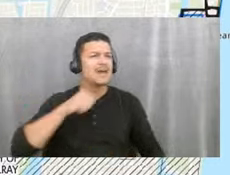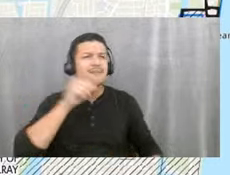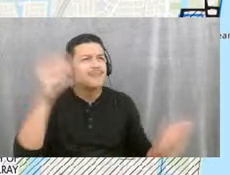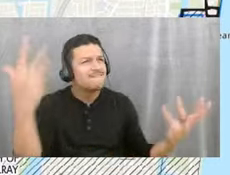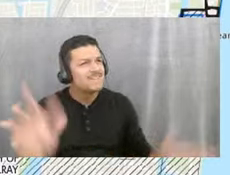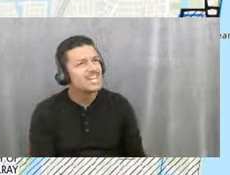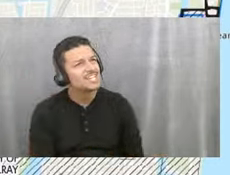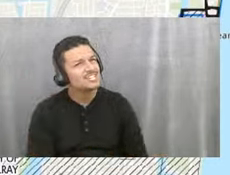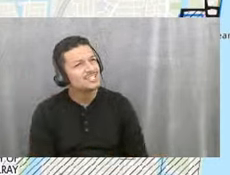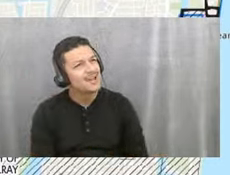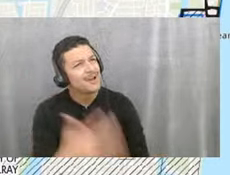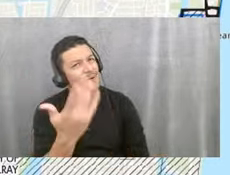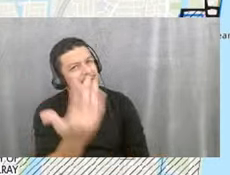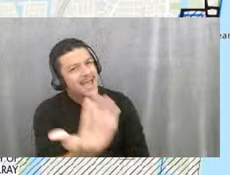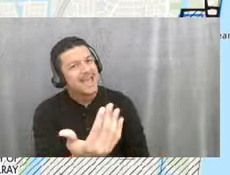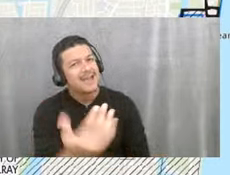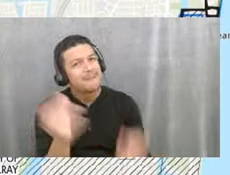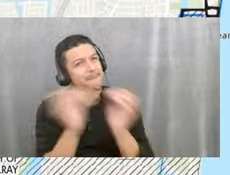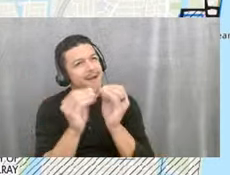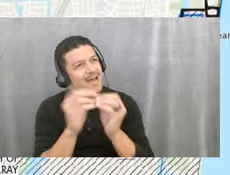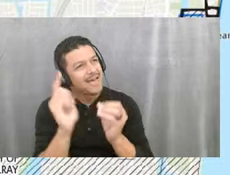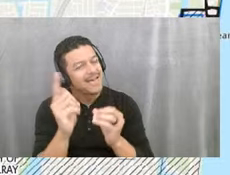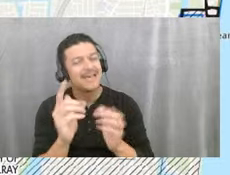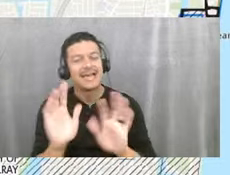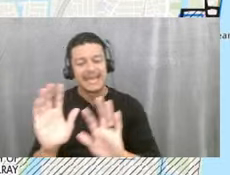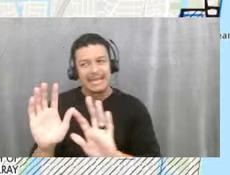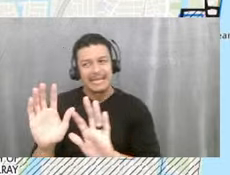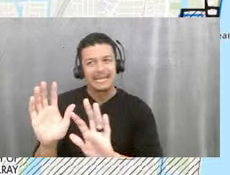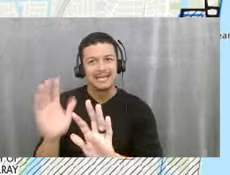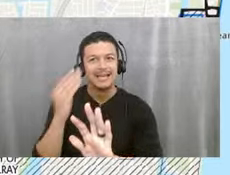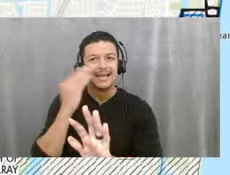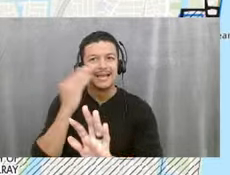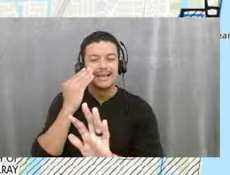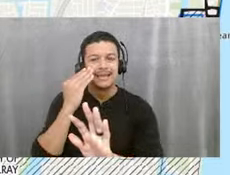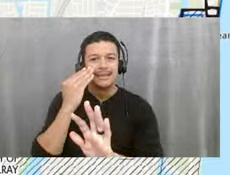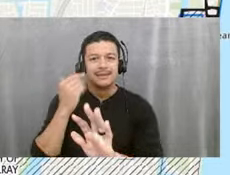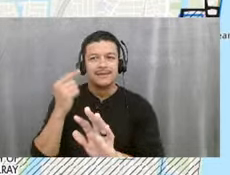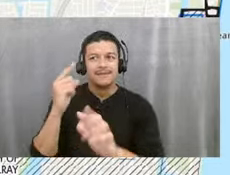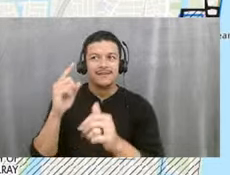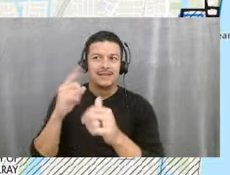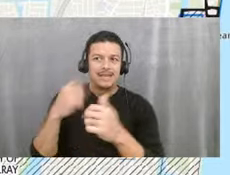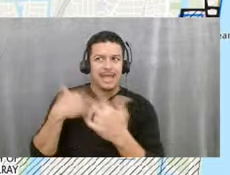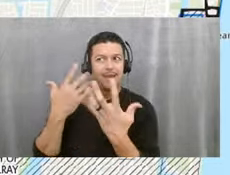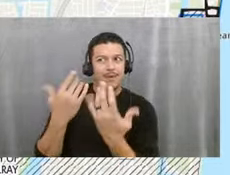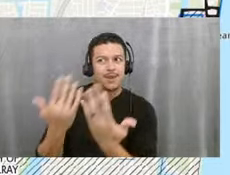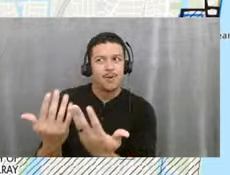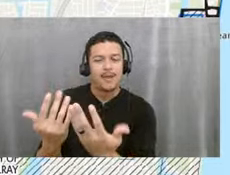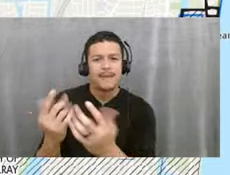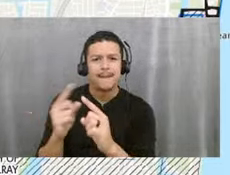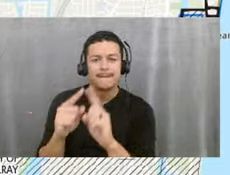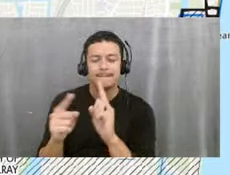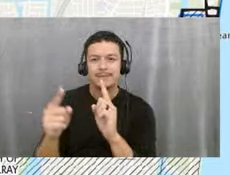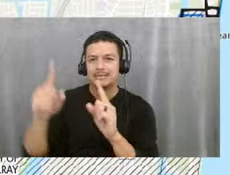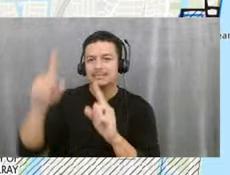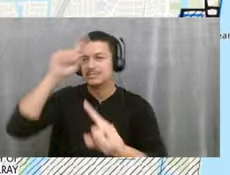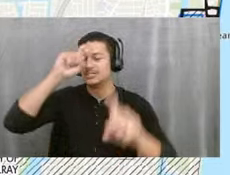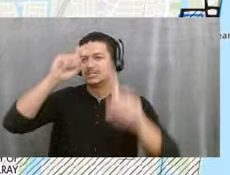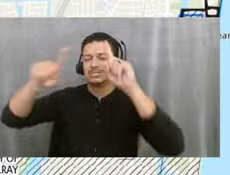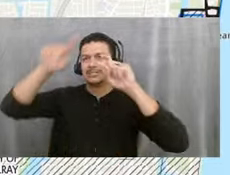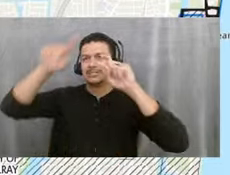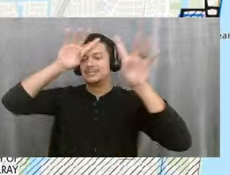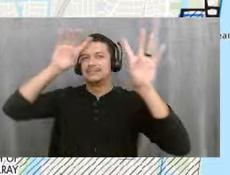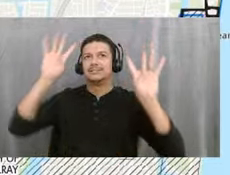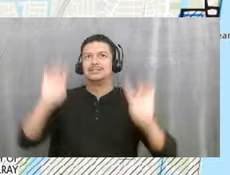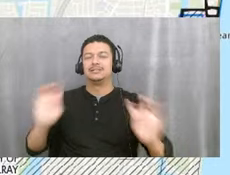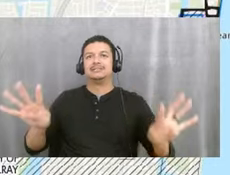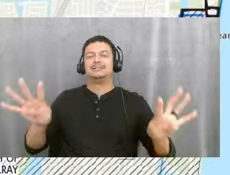There will be more. I know on one hand, I want to wait until after you're done, but on the other hand, the questions are piling up and piling up. So